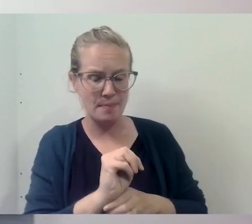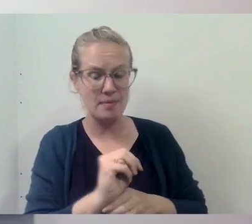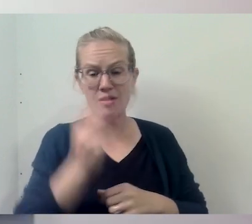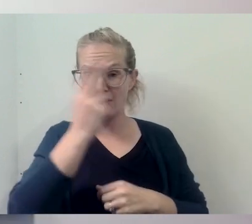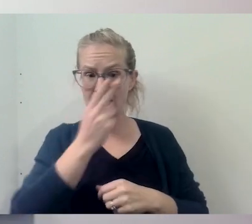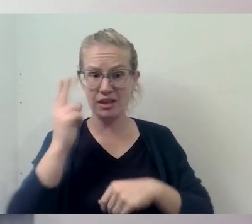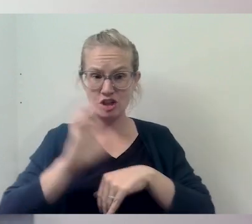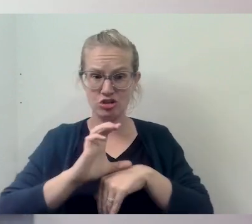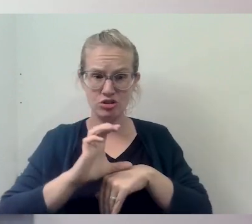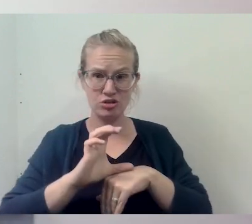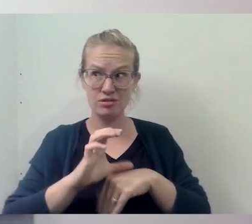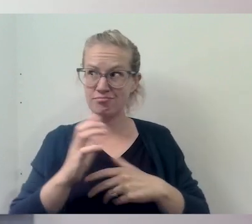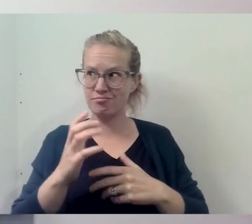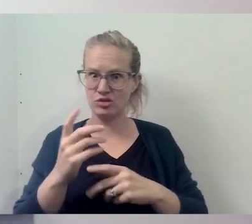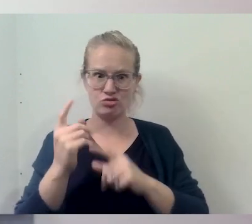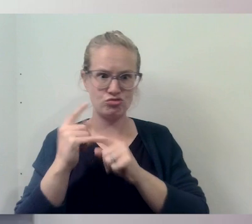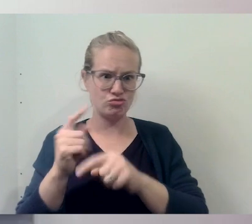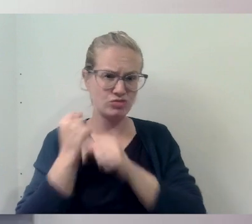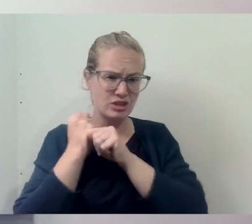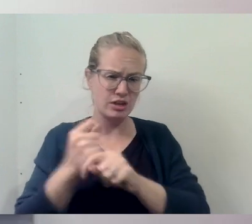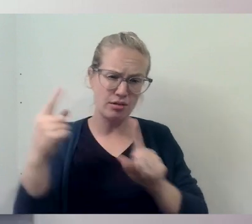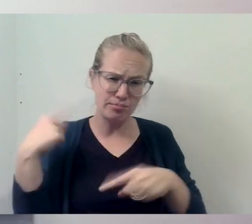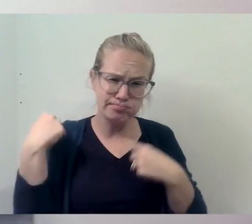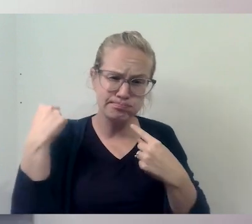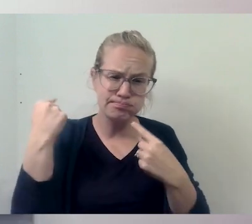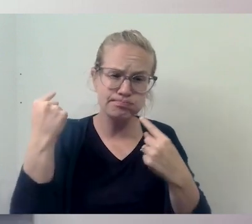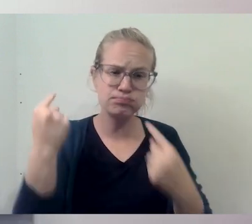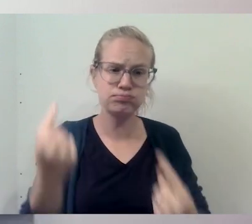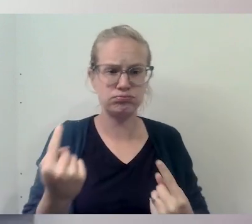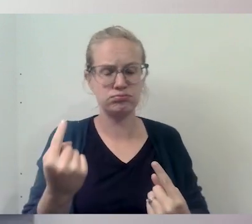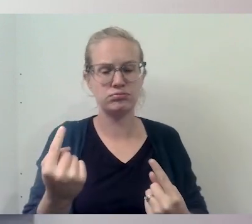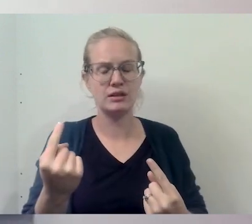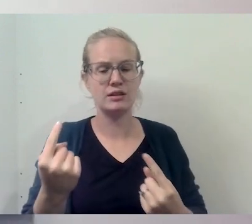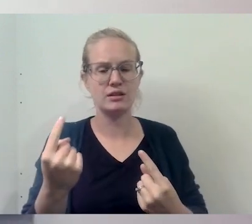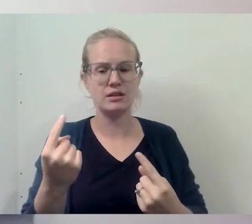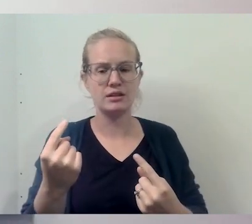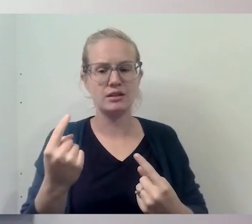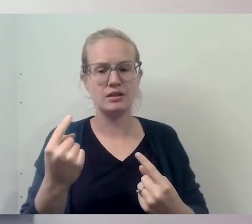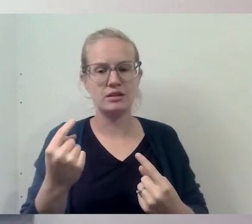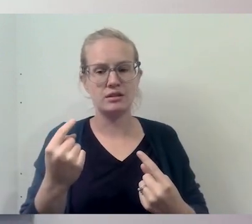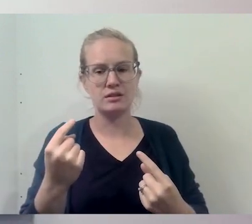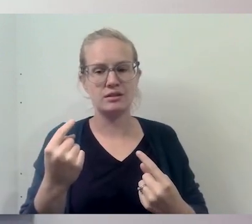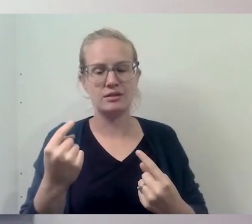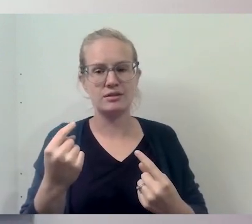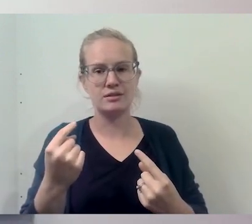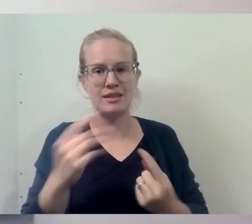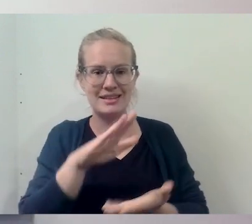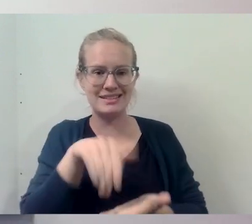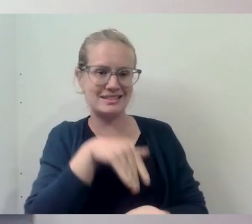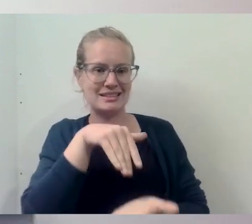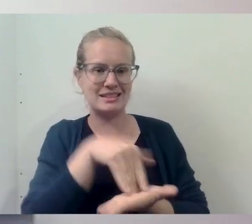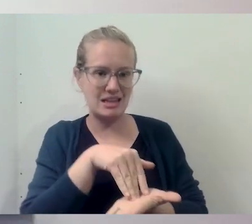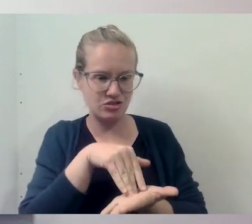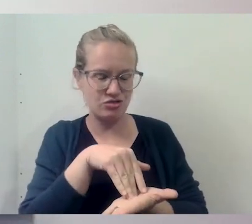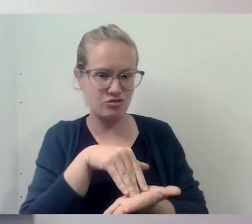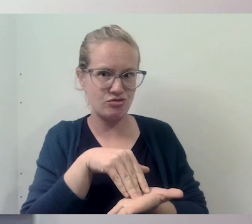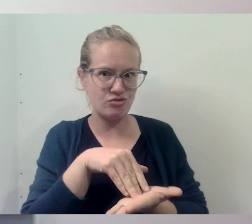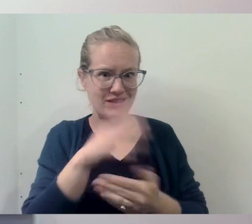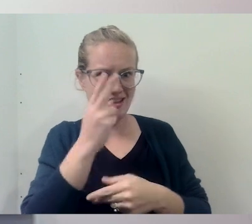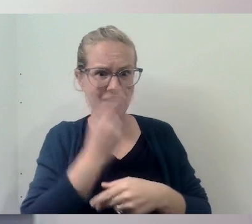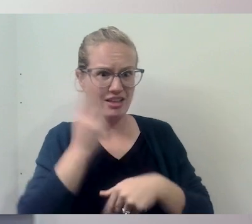the Catholic Church has a long tradition of being like the center for